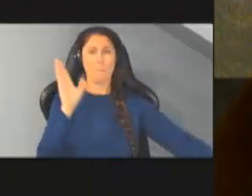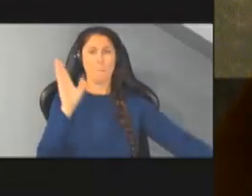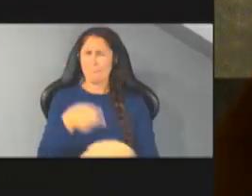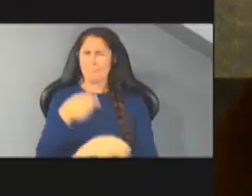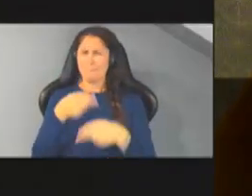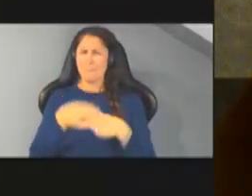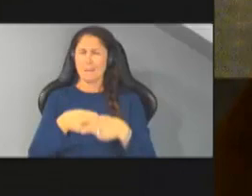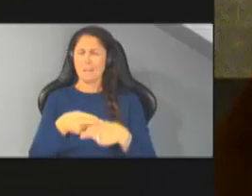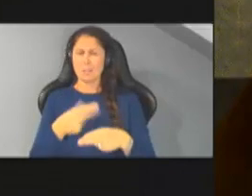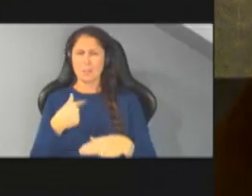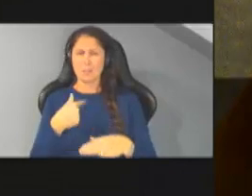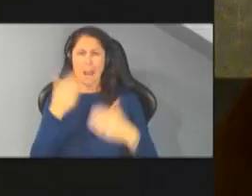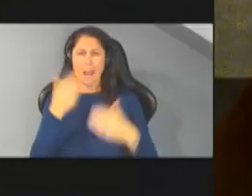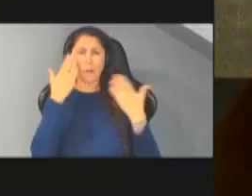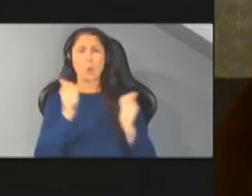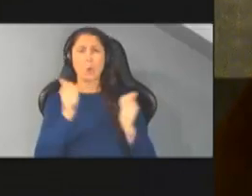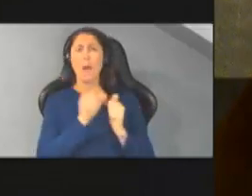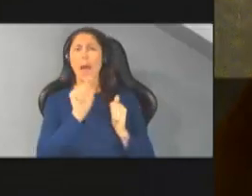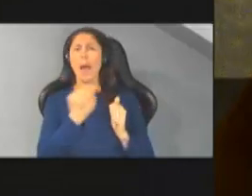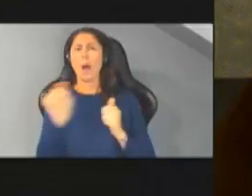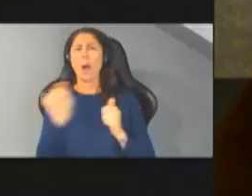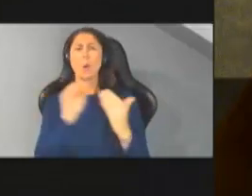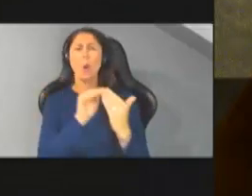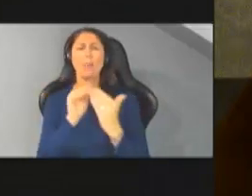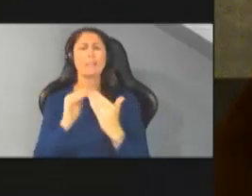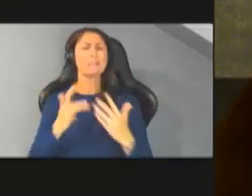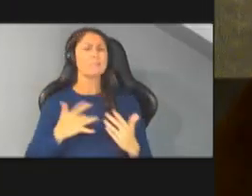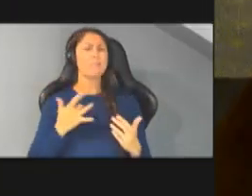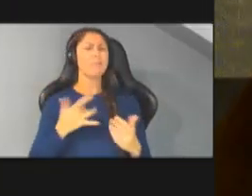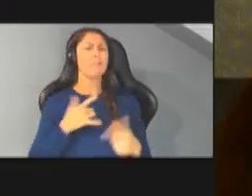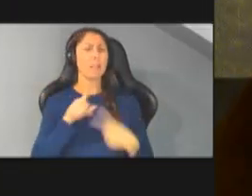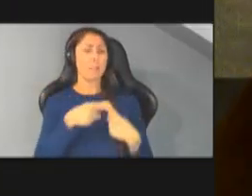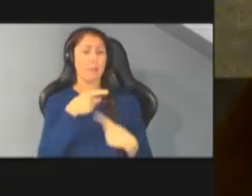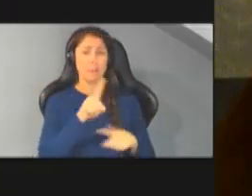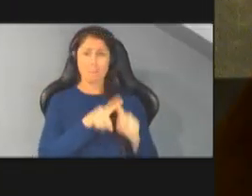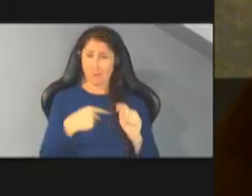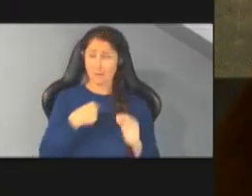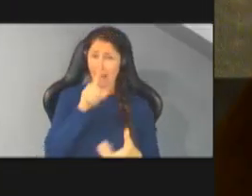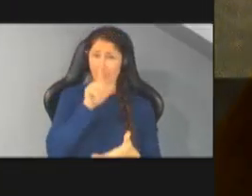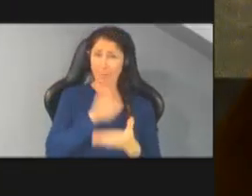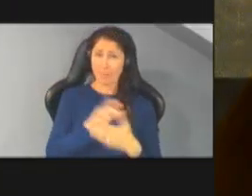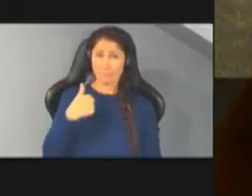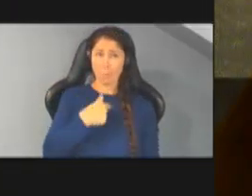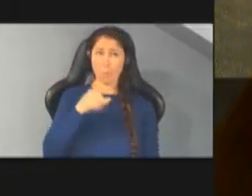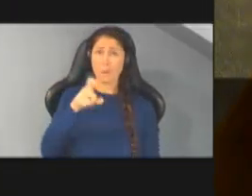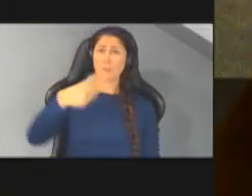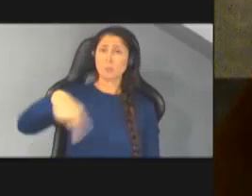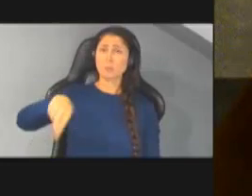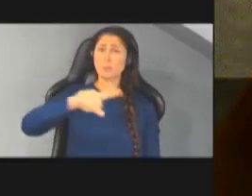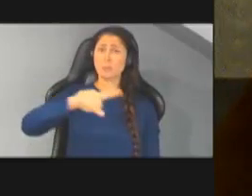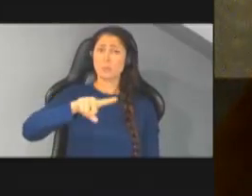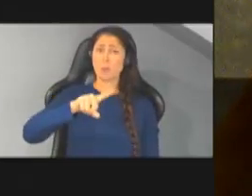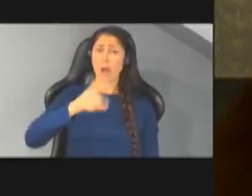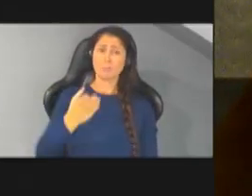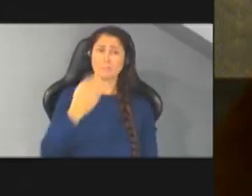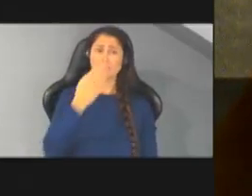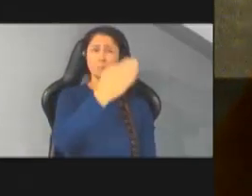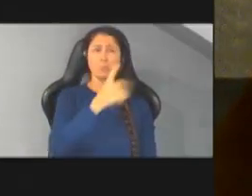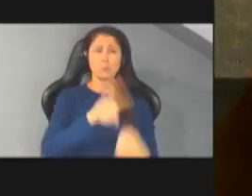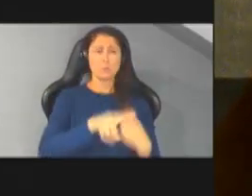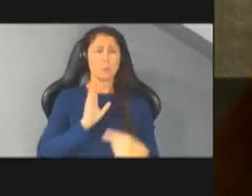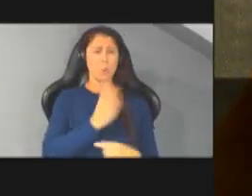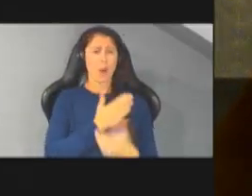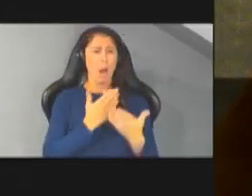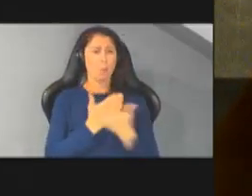colleagues feel about this um but i do believe we should collectively probably send the will of council to our new county executive